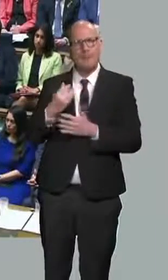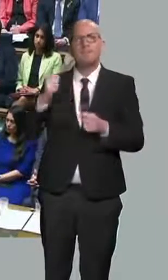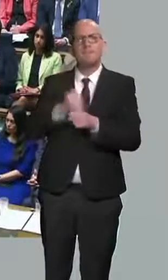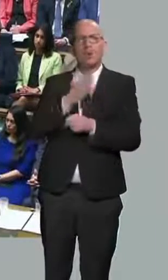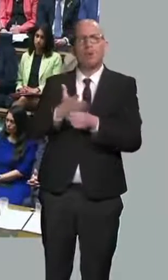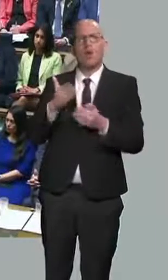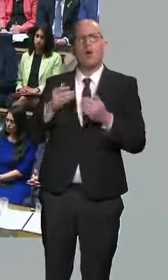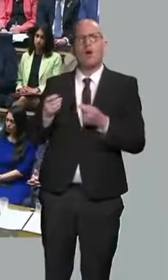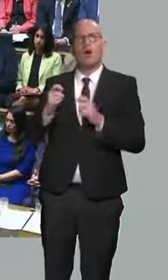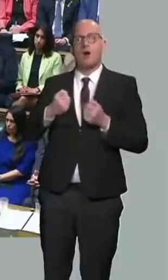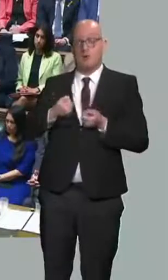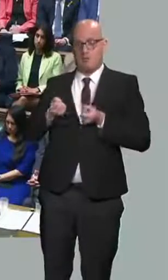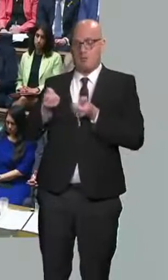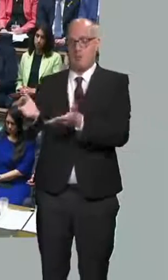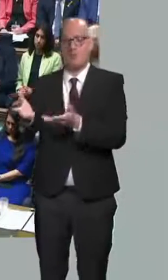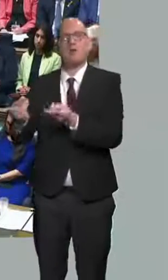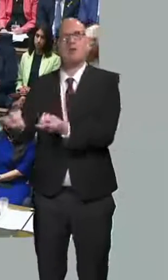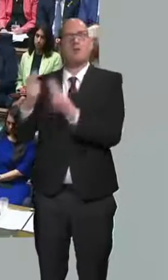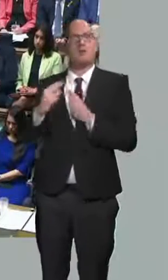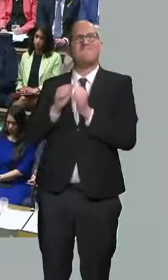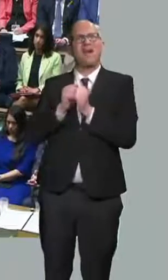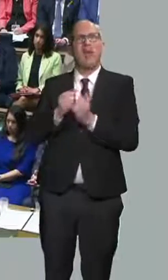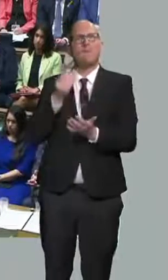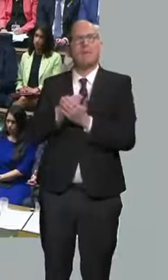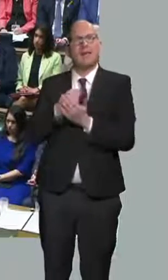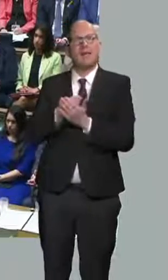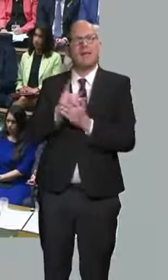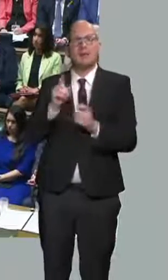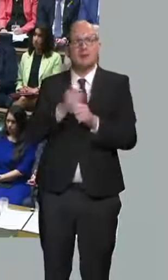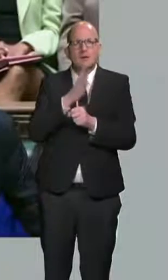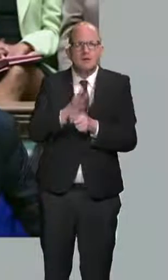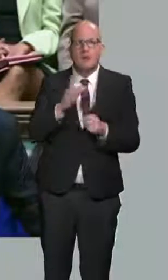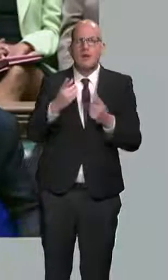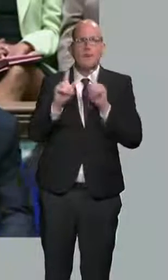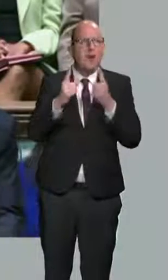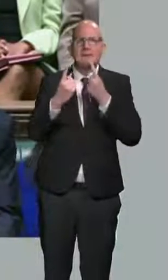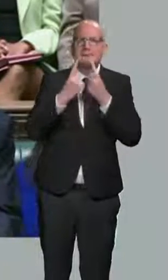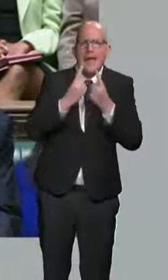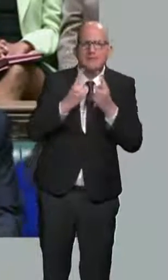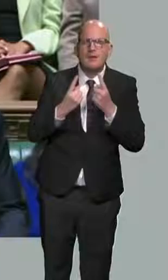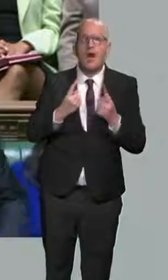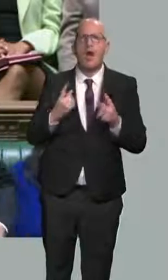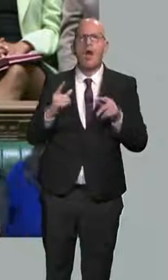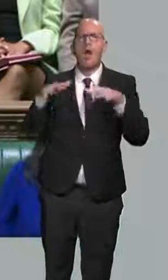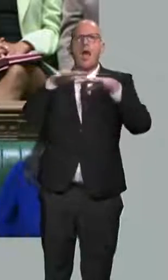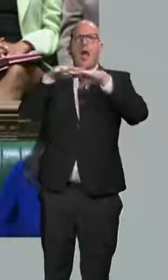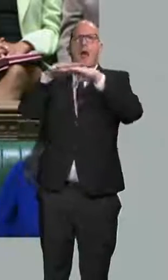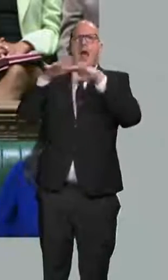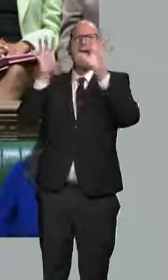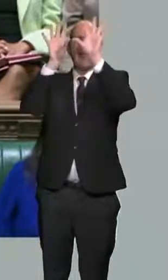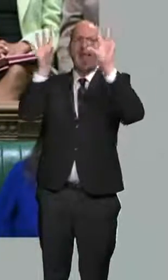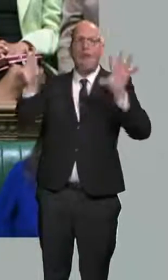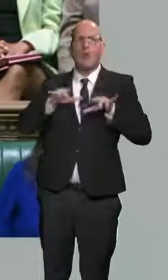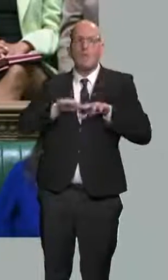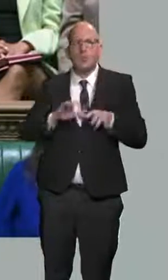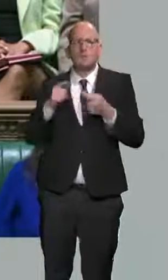expand the generosity of the reliefs to include data, cloud computing and pure maths. And we will consider in the autumn whether to make